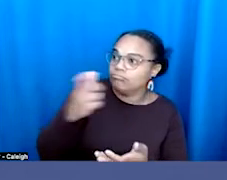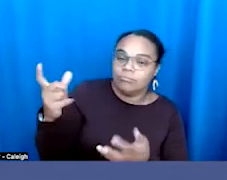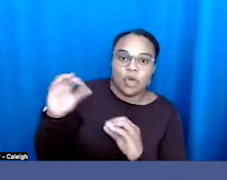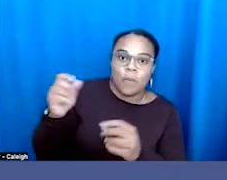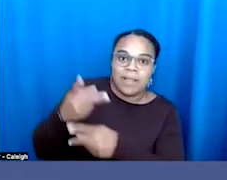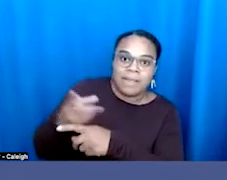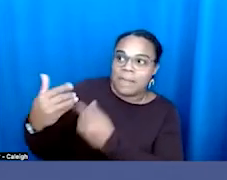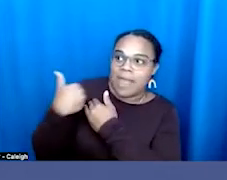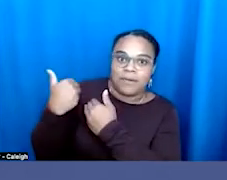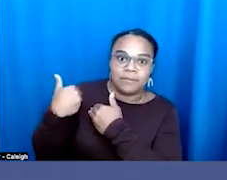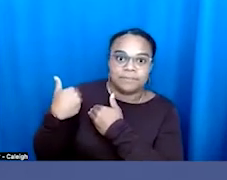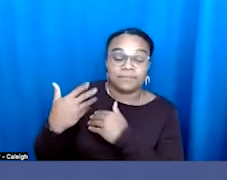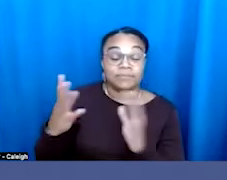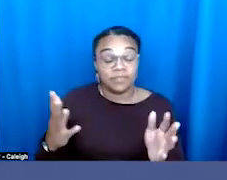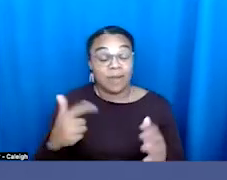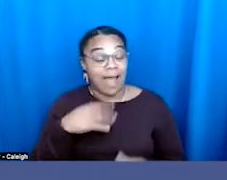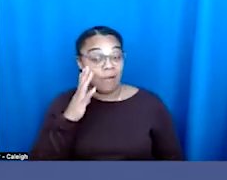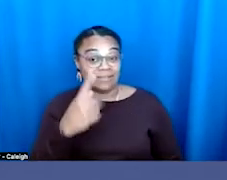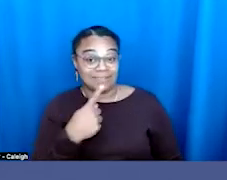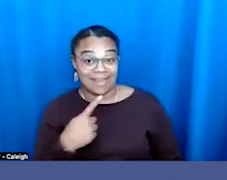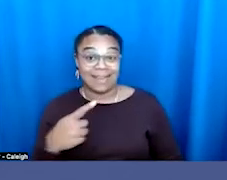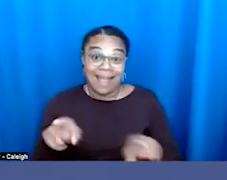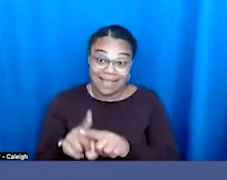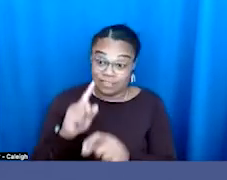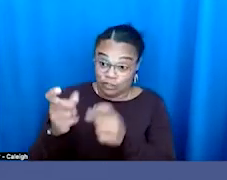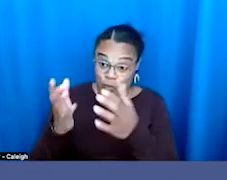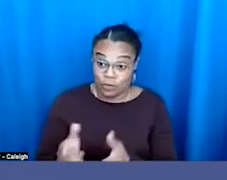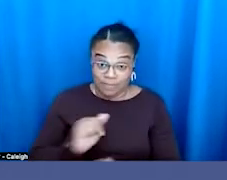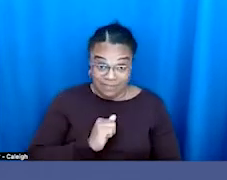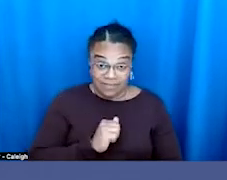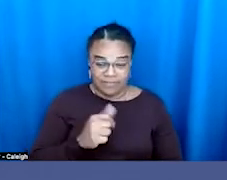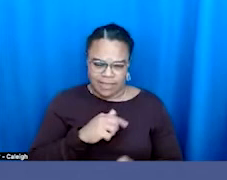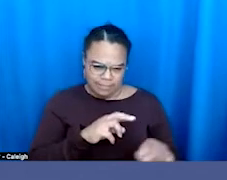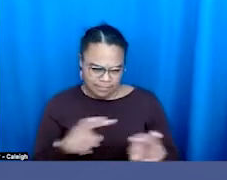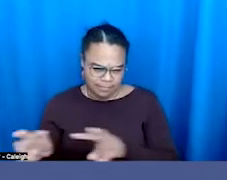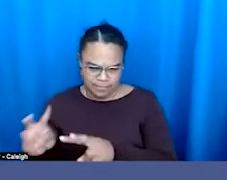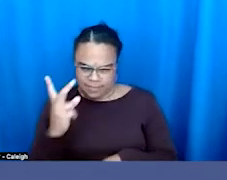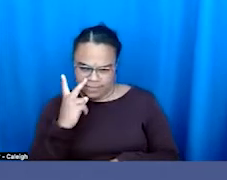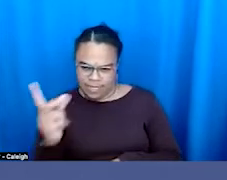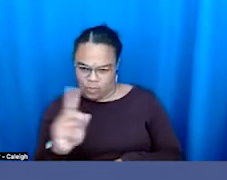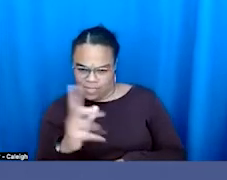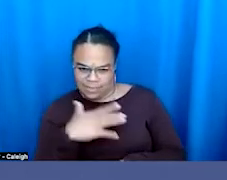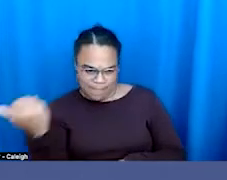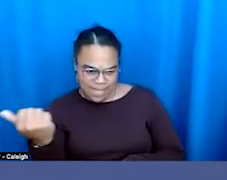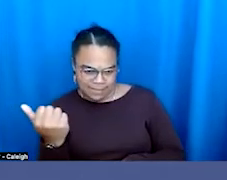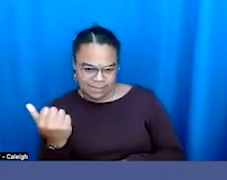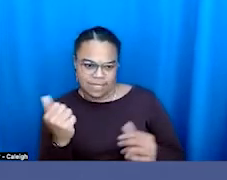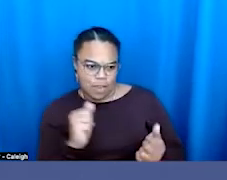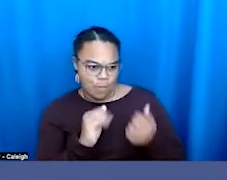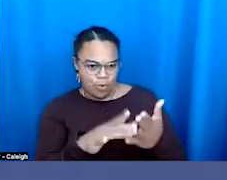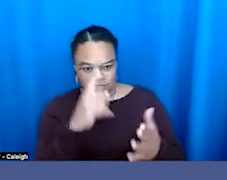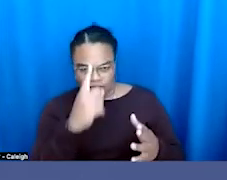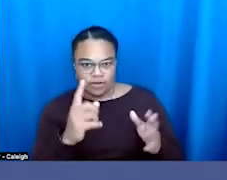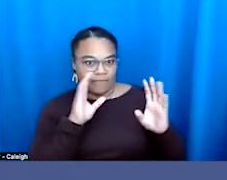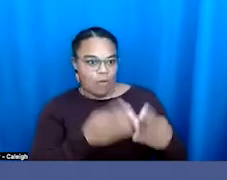this, as a donor myself, I look at where the most tactical place is to apply all my efforts. But